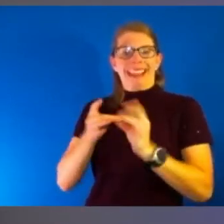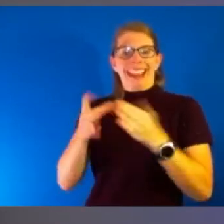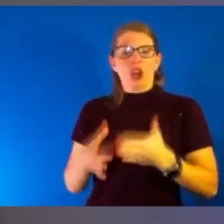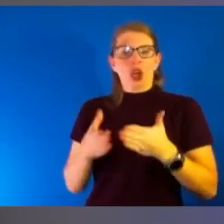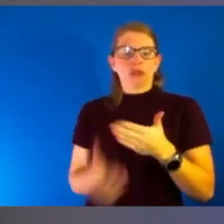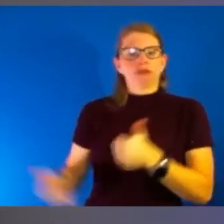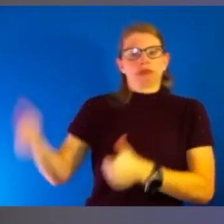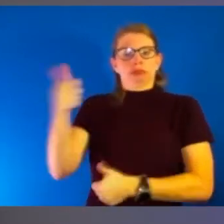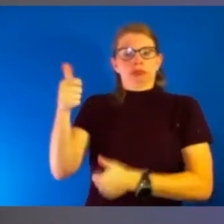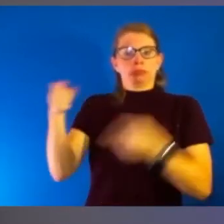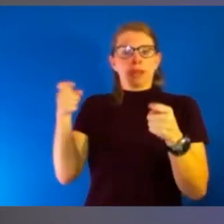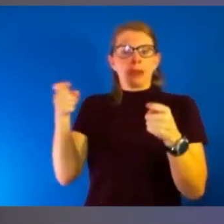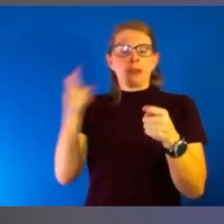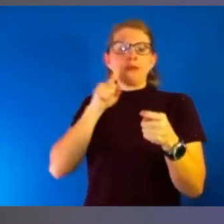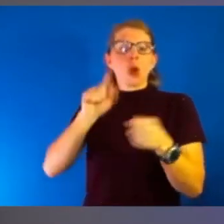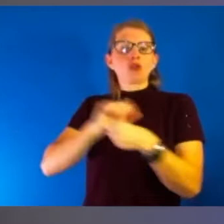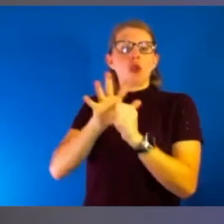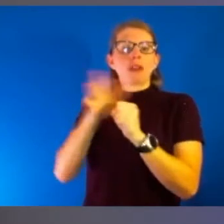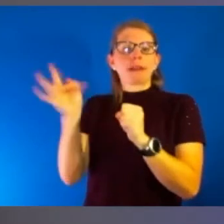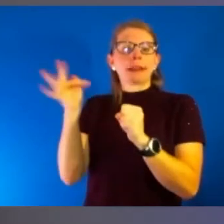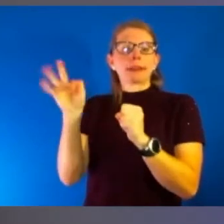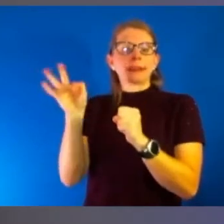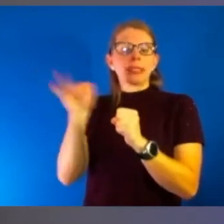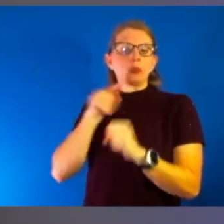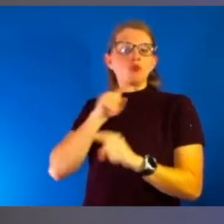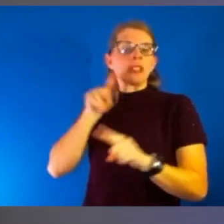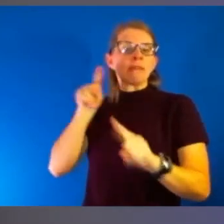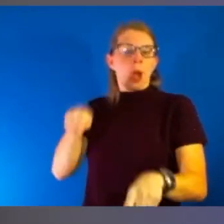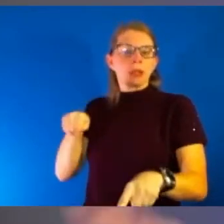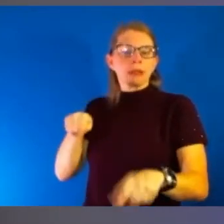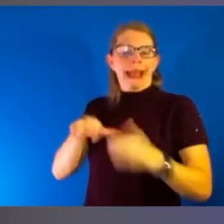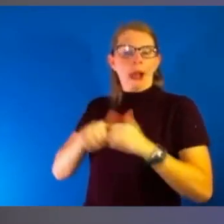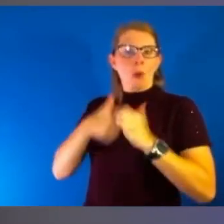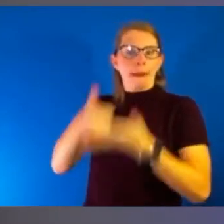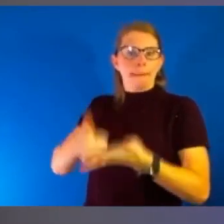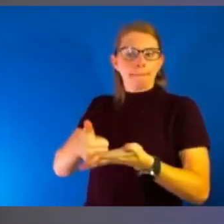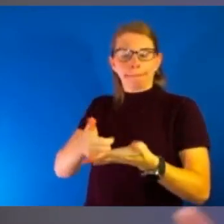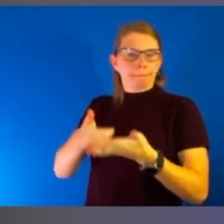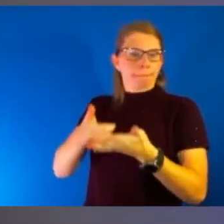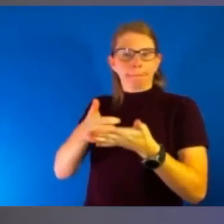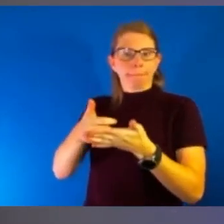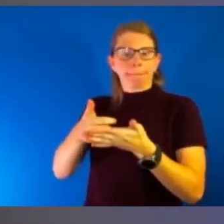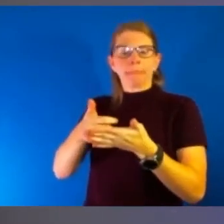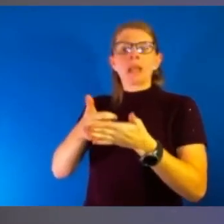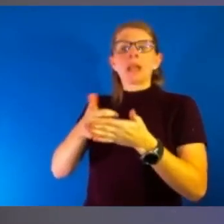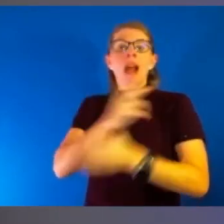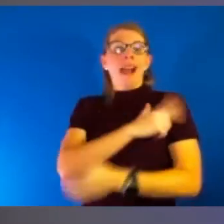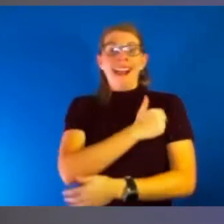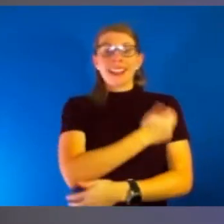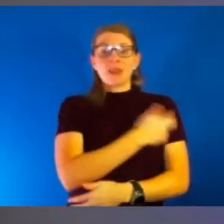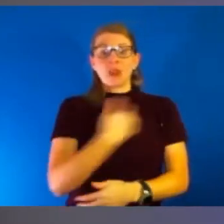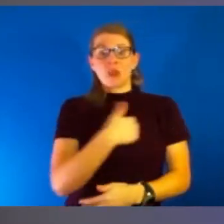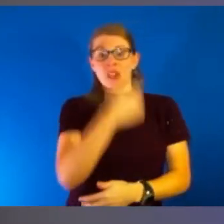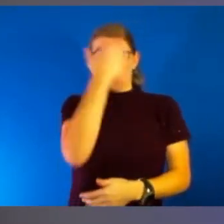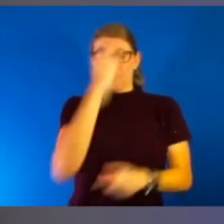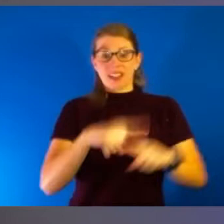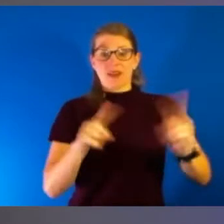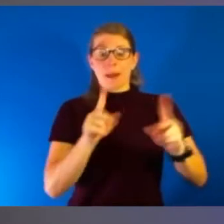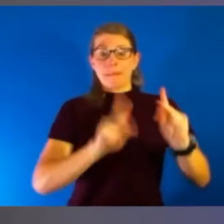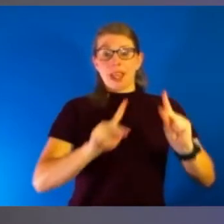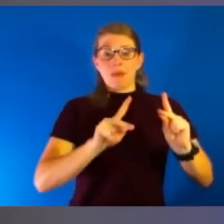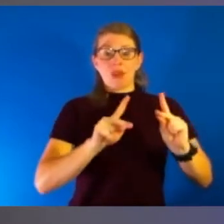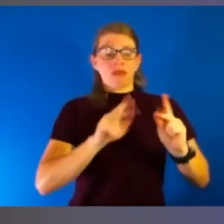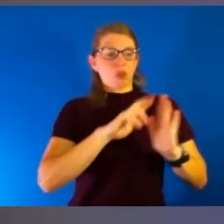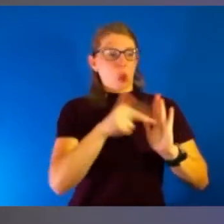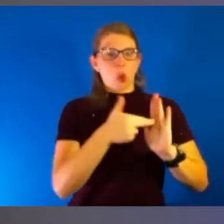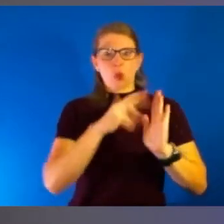of the COVID-19 response. But just like everywhere, like at the hospital, we know that there are different people who play different roles to